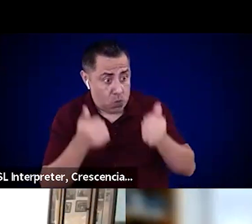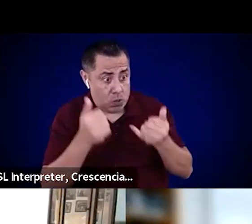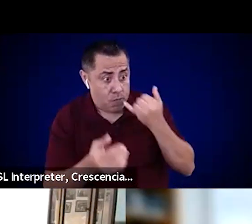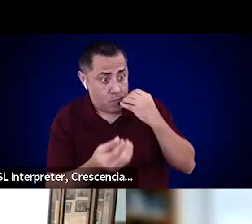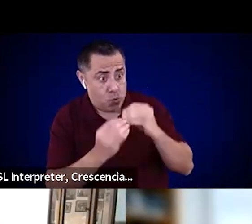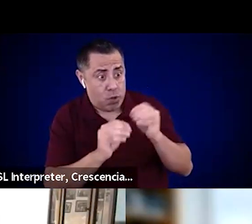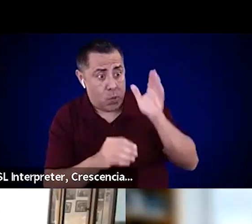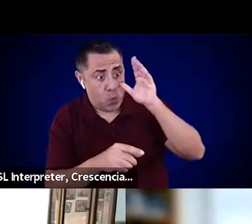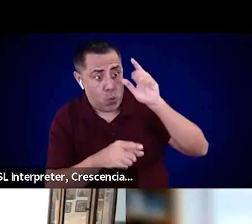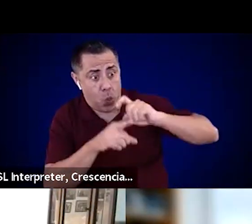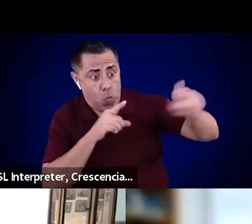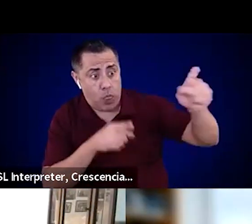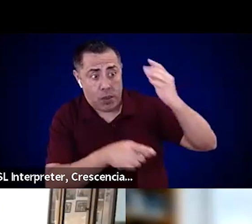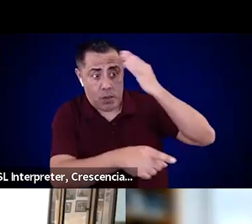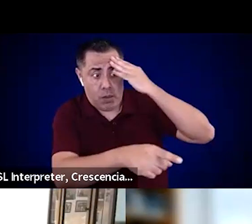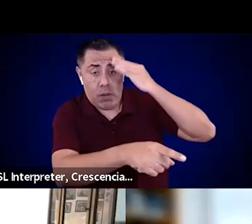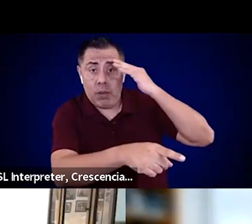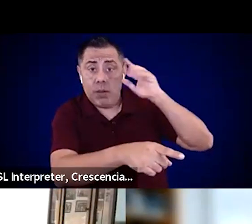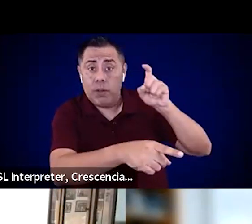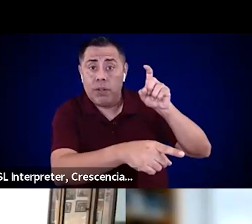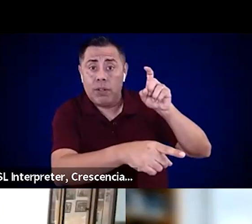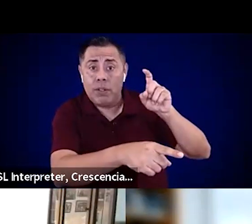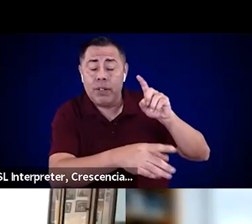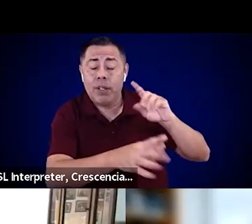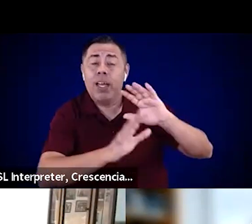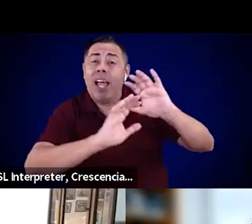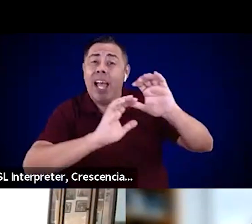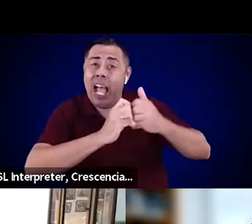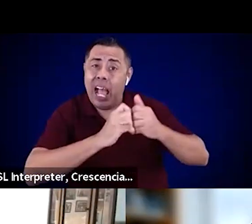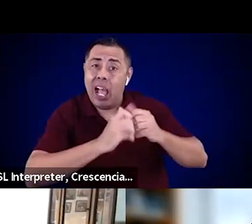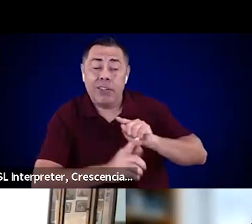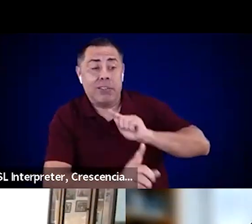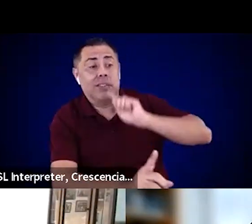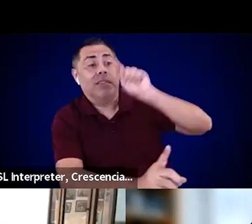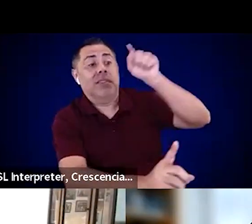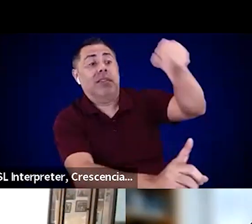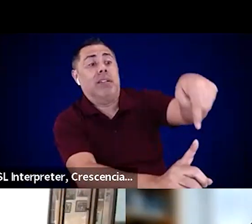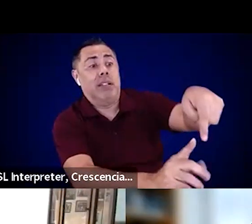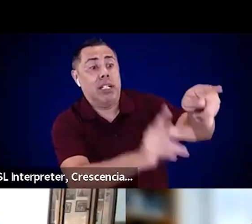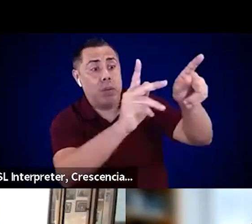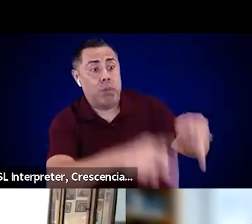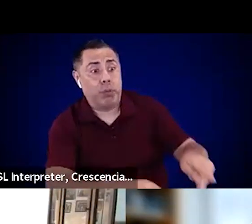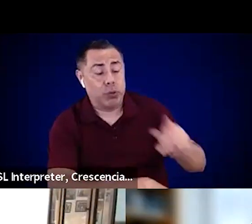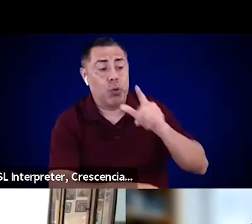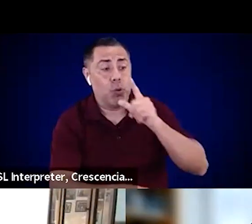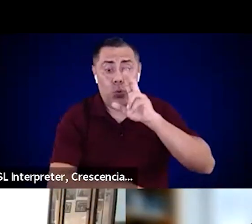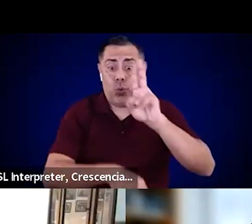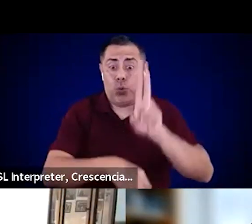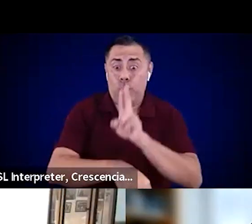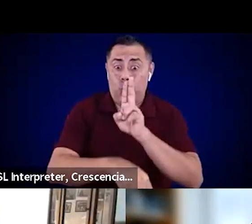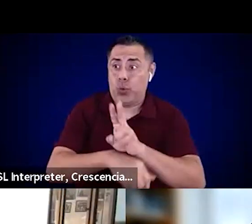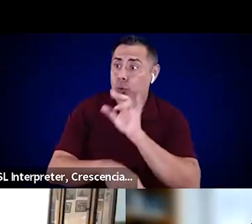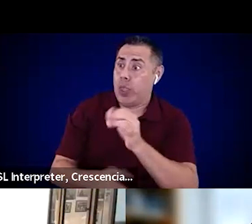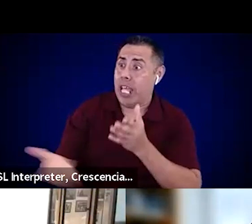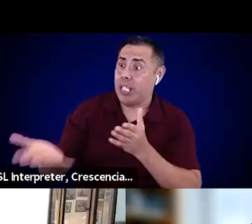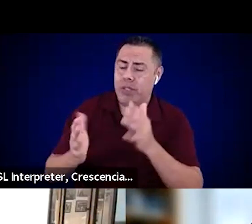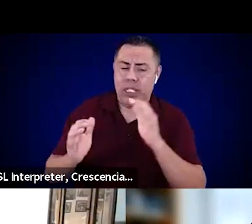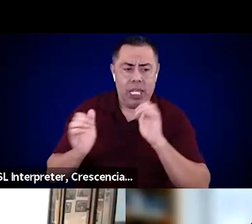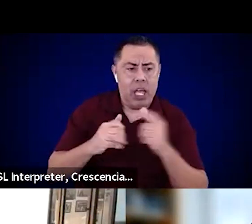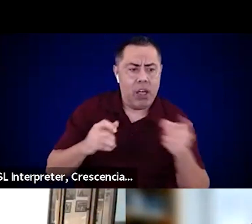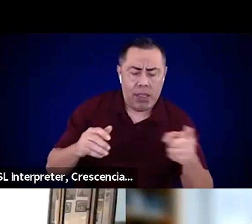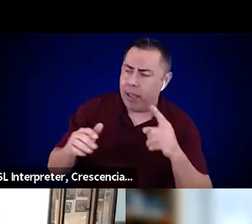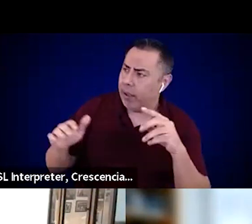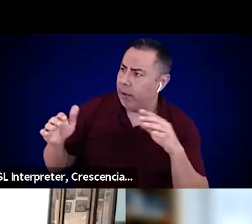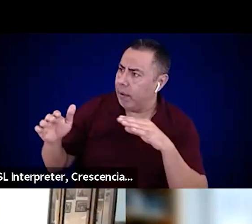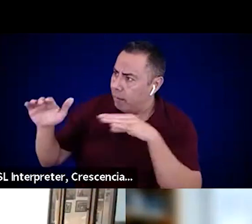Right. How does the end user actually take advantage of this? And rather than change